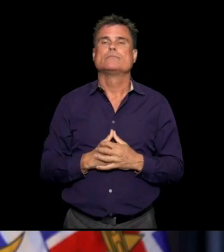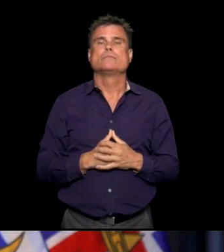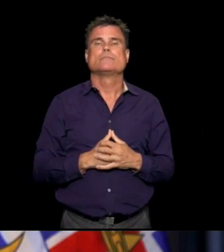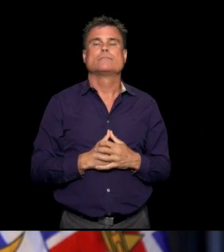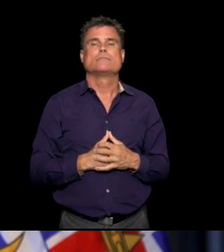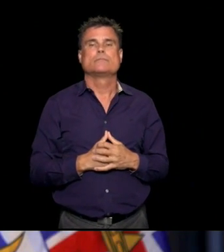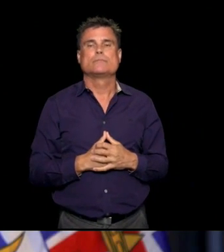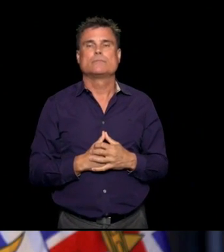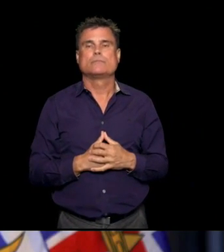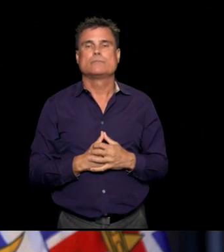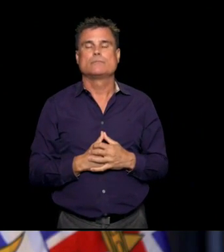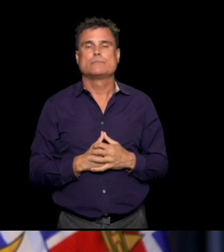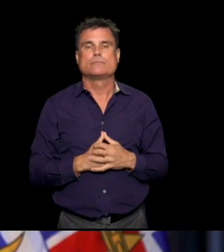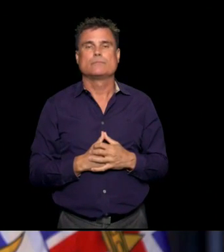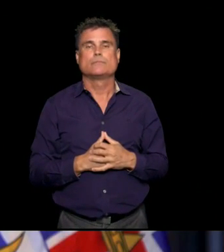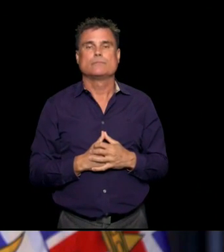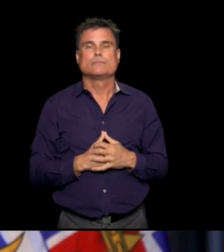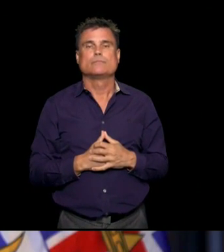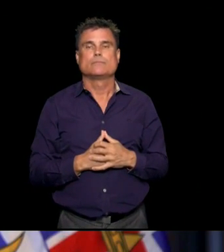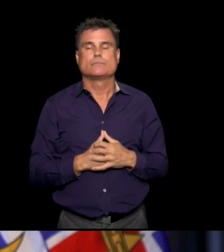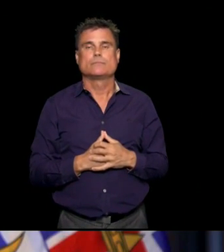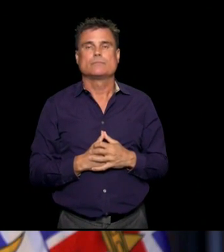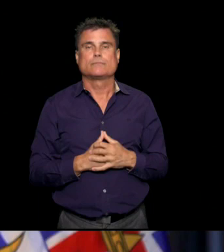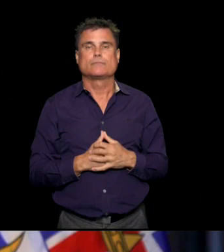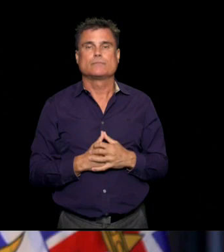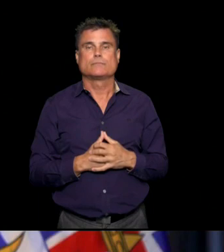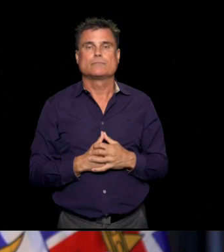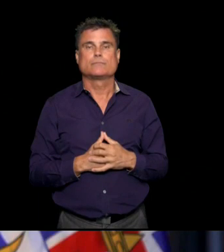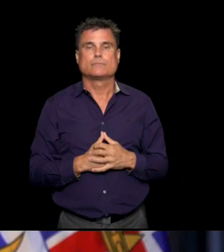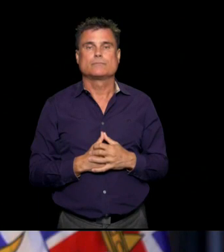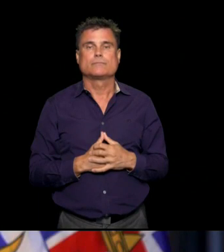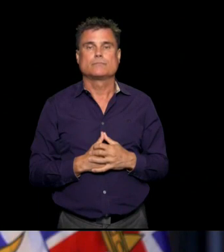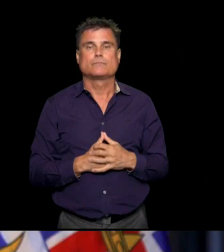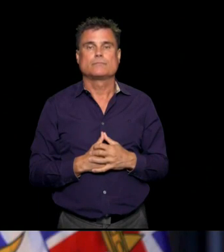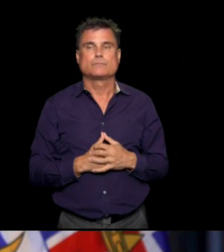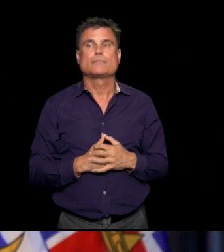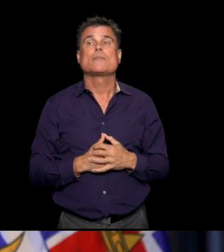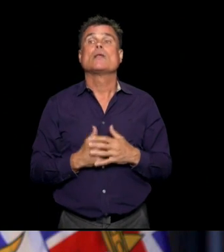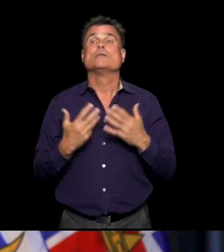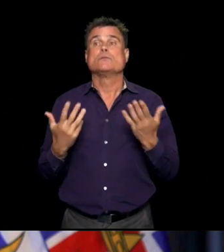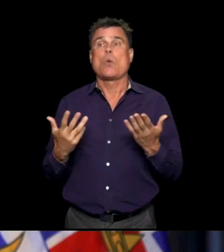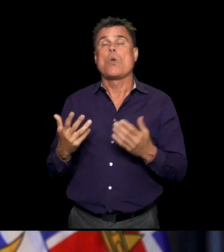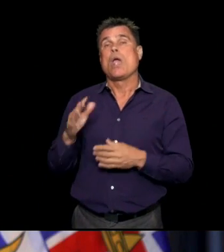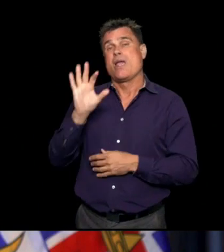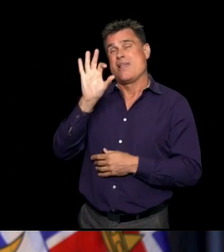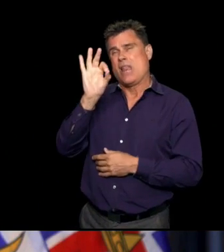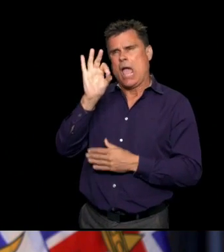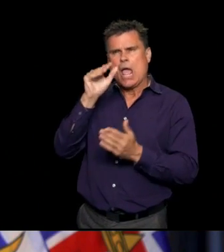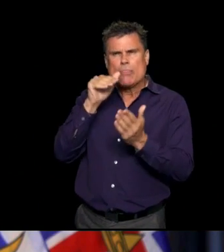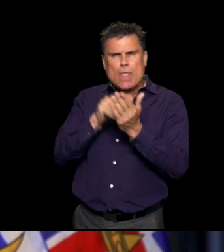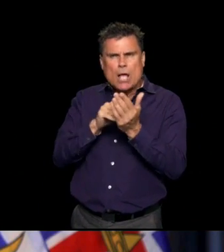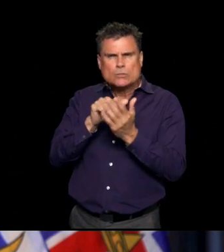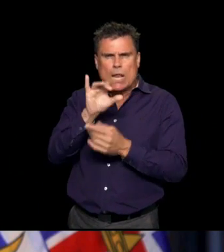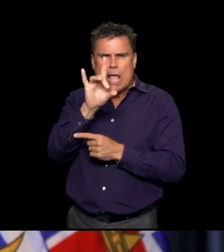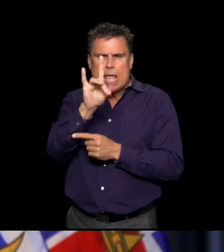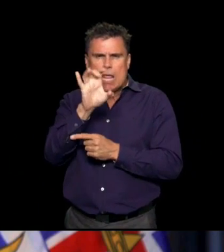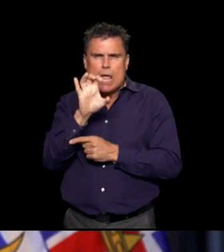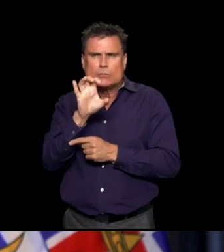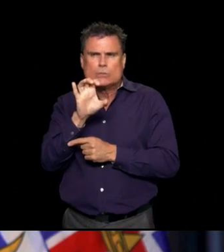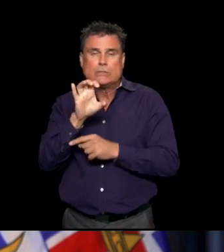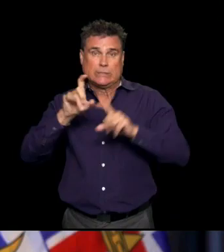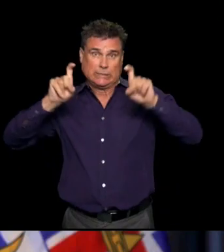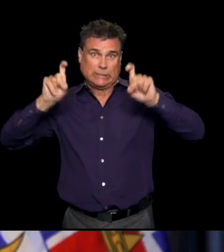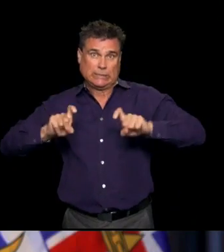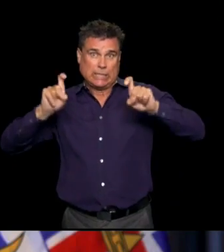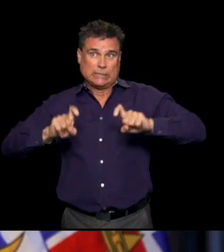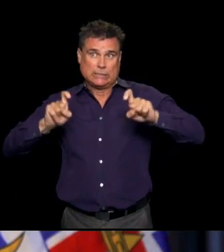,582 yesterday, which I believe is a high or near a high for British Columbia. So that's essentially 9